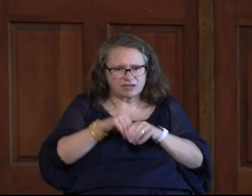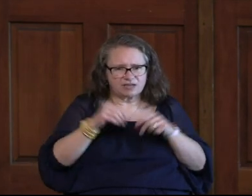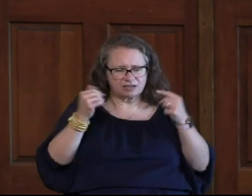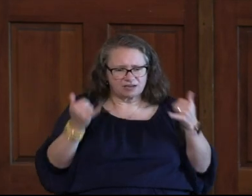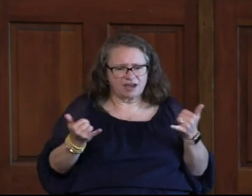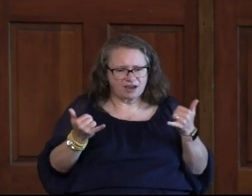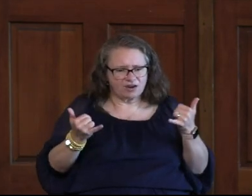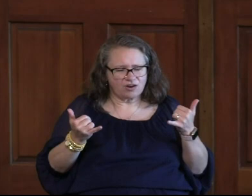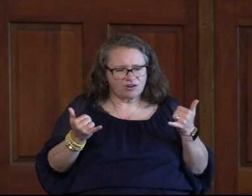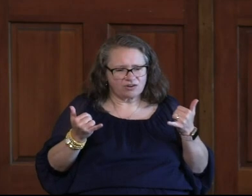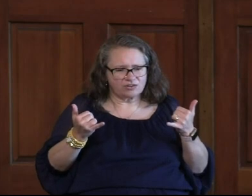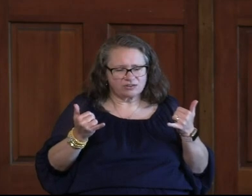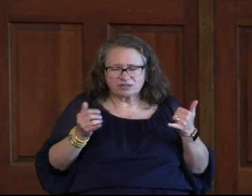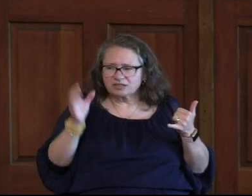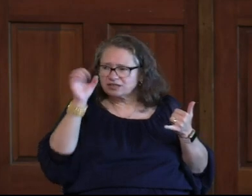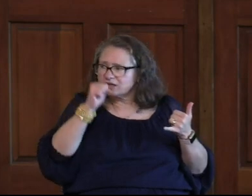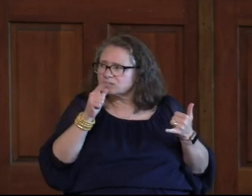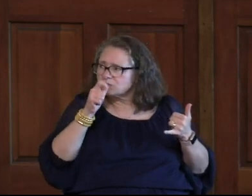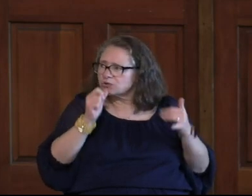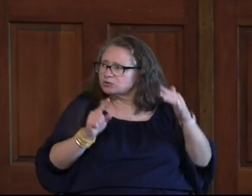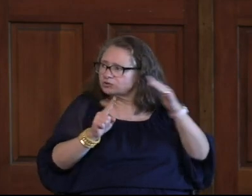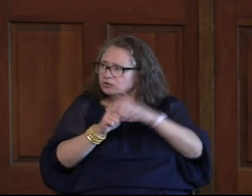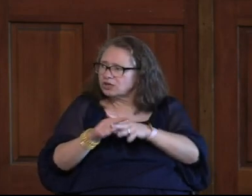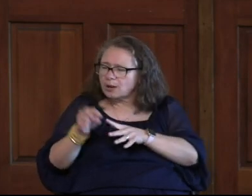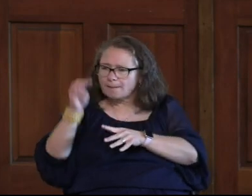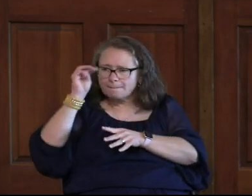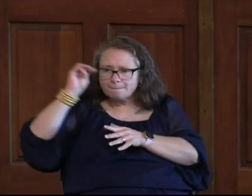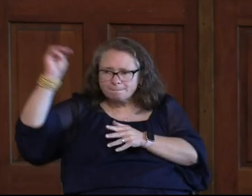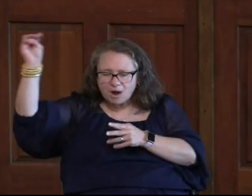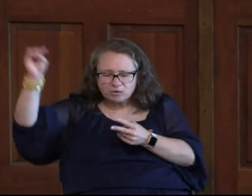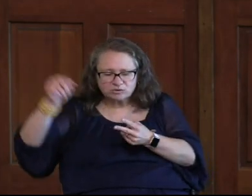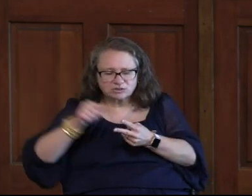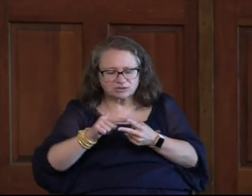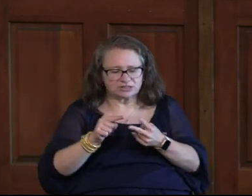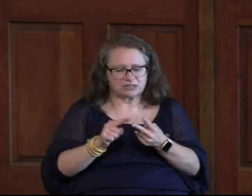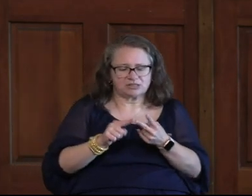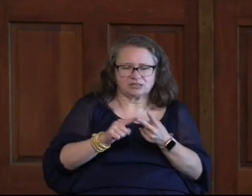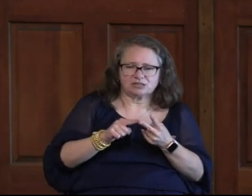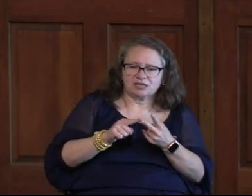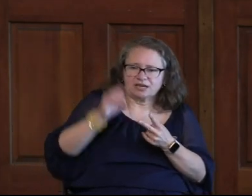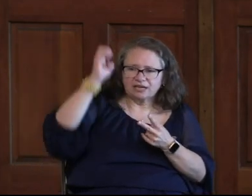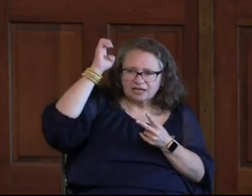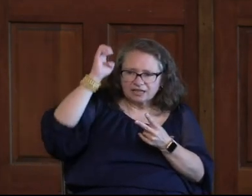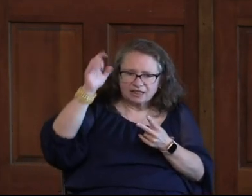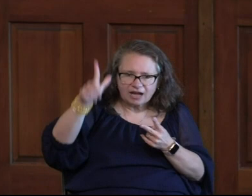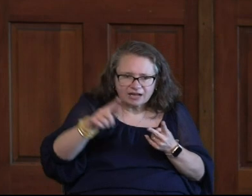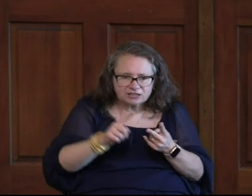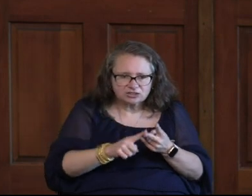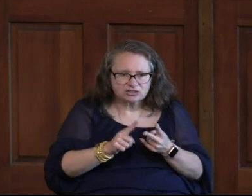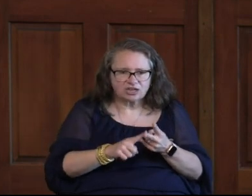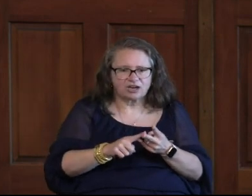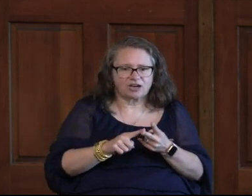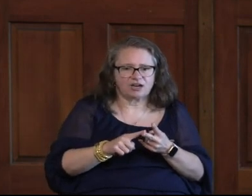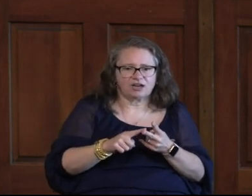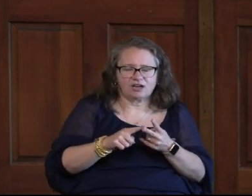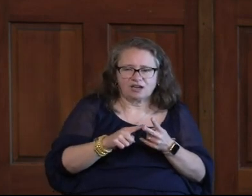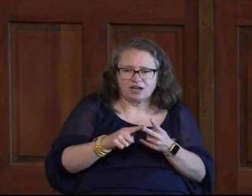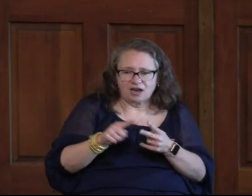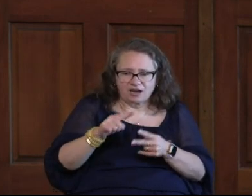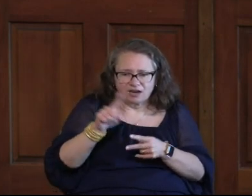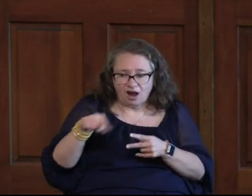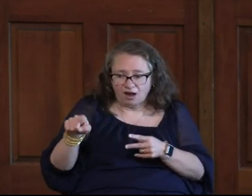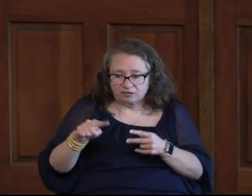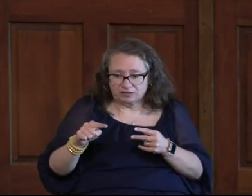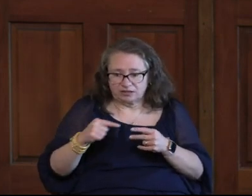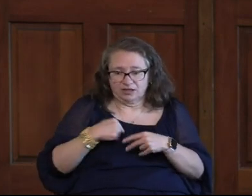Moment And All Of A Sudden Guess Who Shows Up We Got Moses He's Showing Up And We Got Elijah And These Guys Are Losing Their